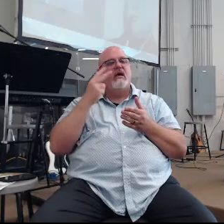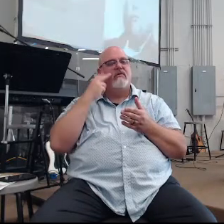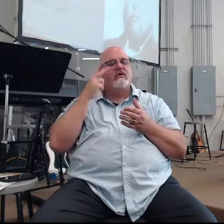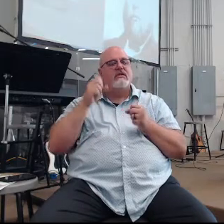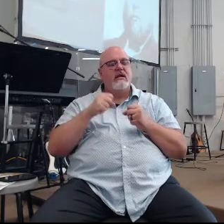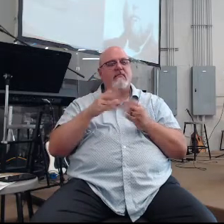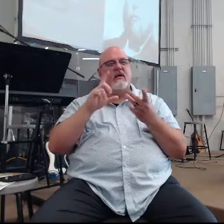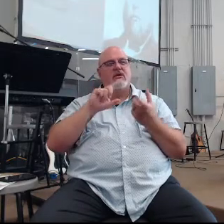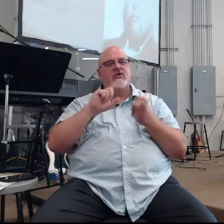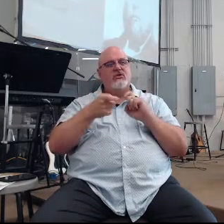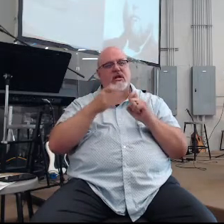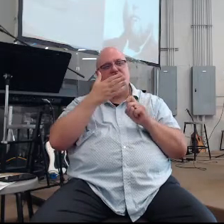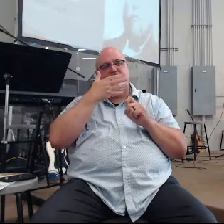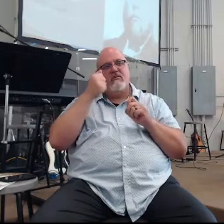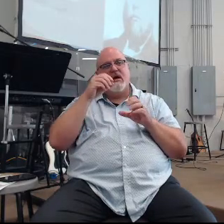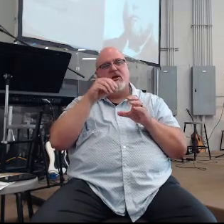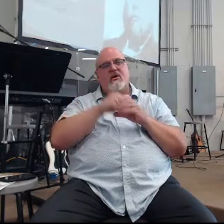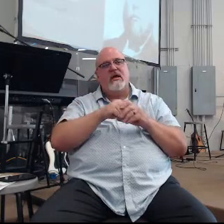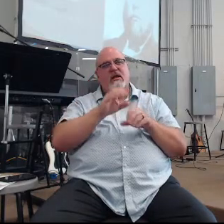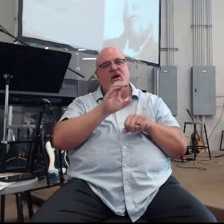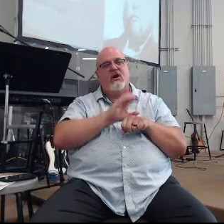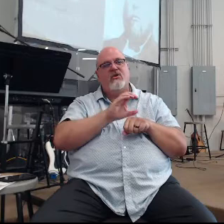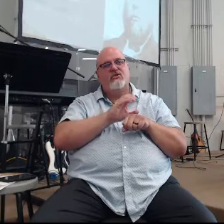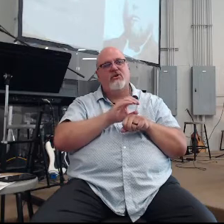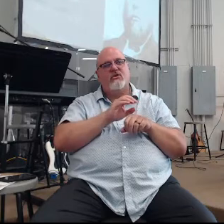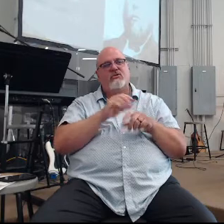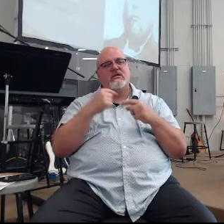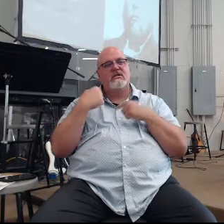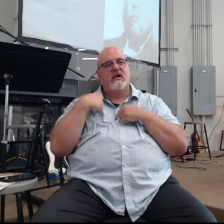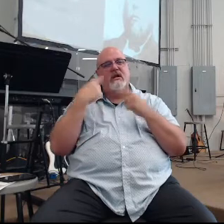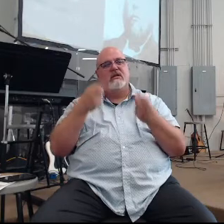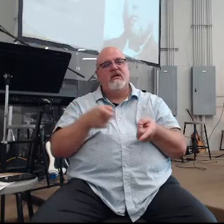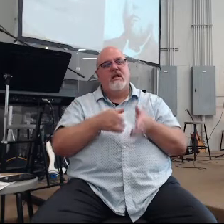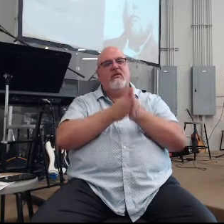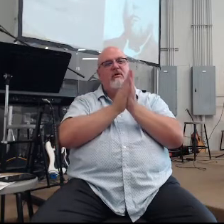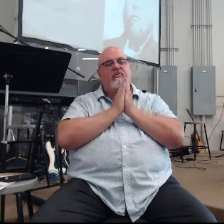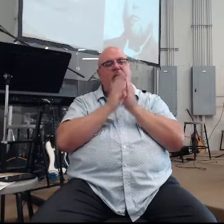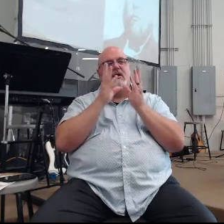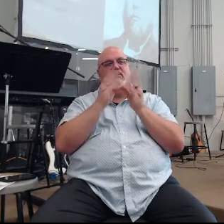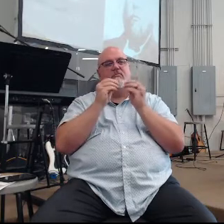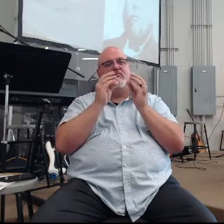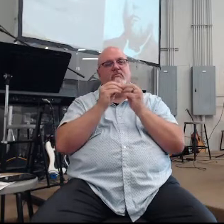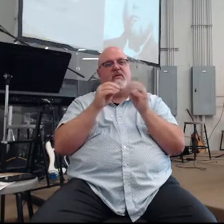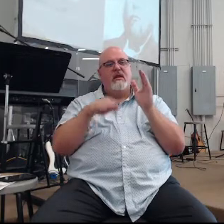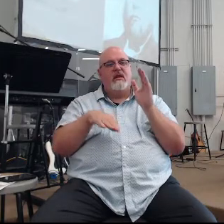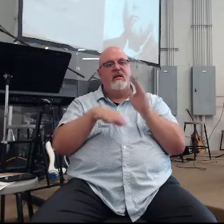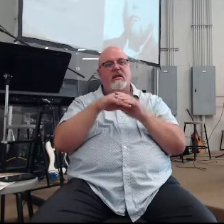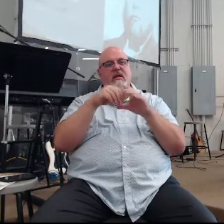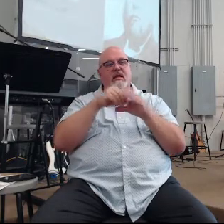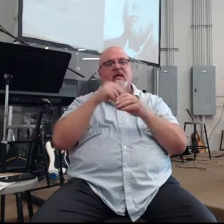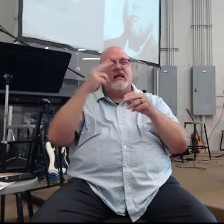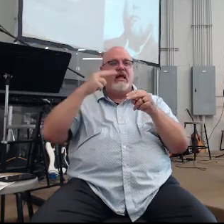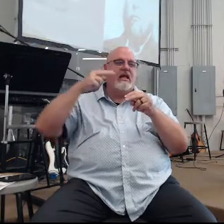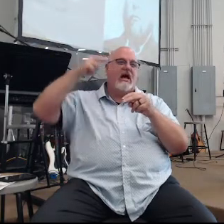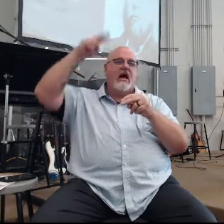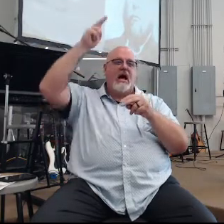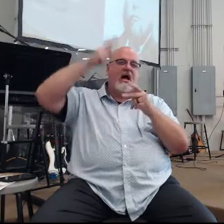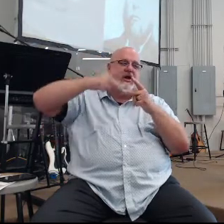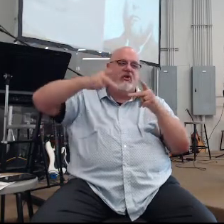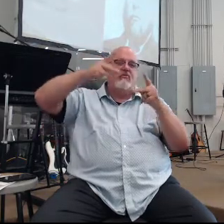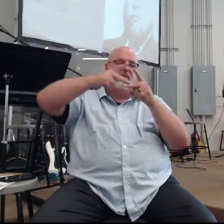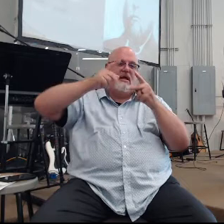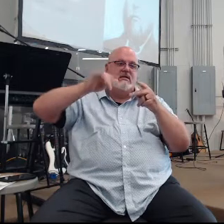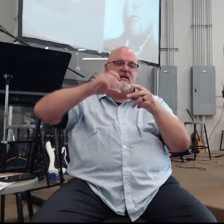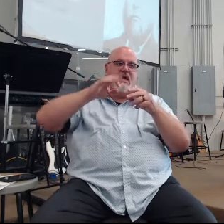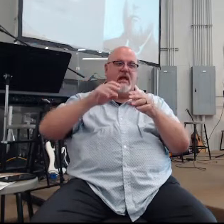change for the better in our churches in general till the prayer meeting occupies a higher place in the esteem